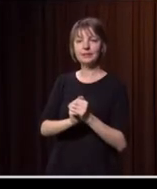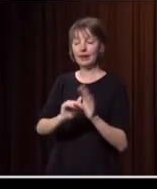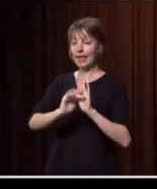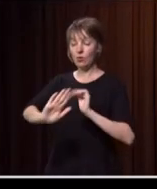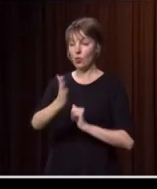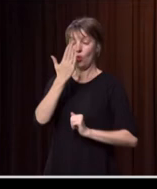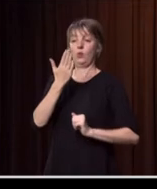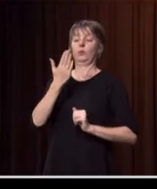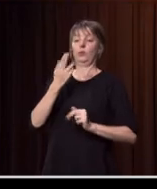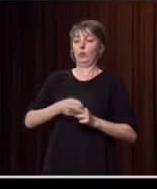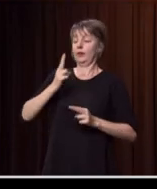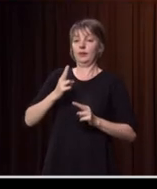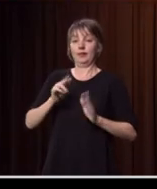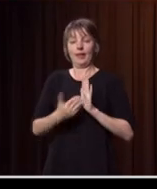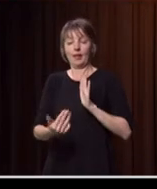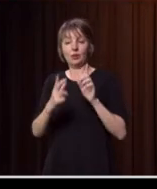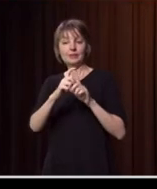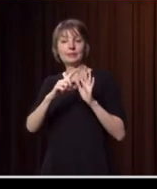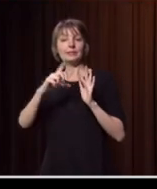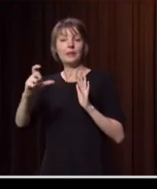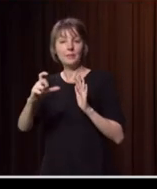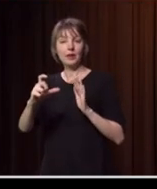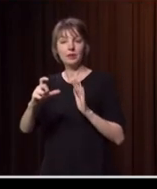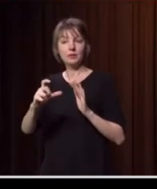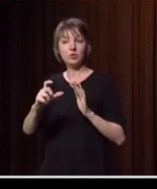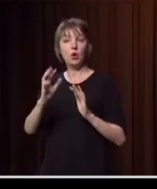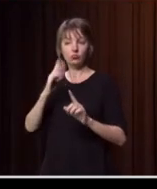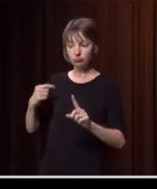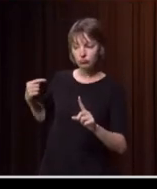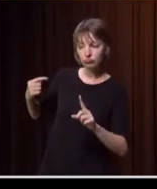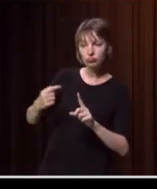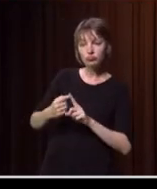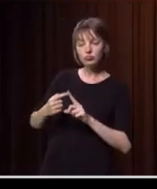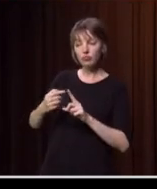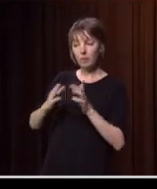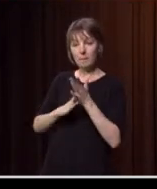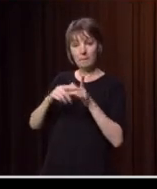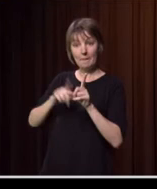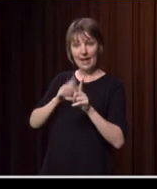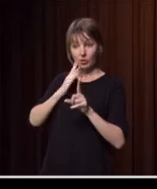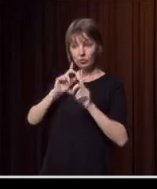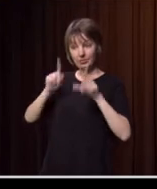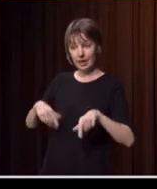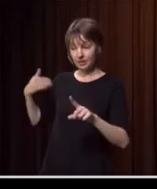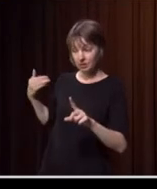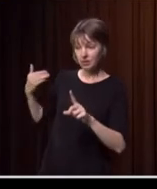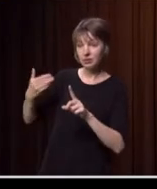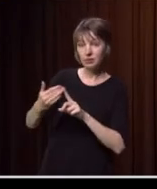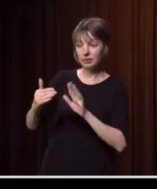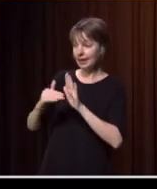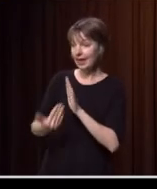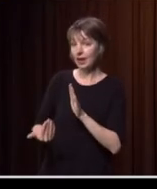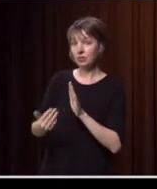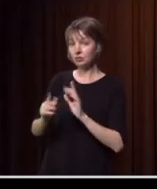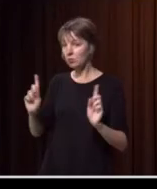very quickly. So since joining the agency in May, what has been your focus? And where are things up to in